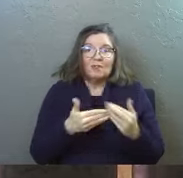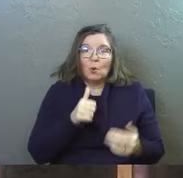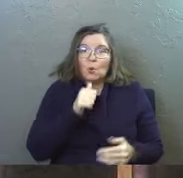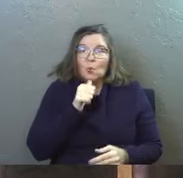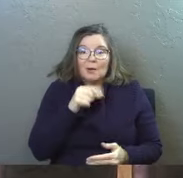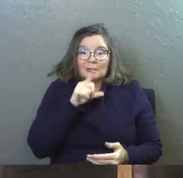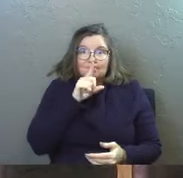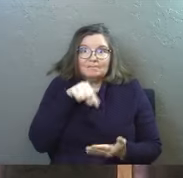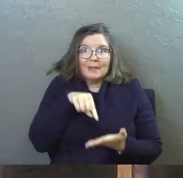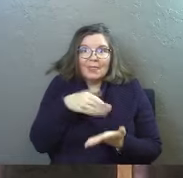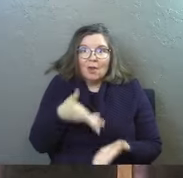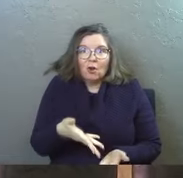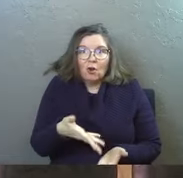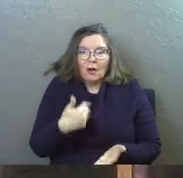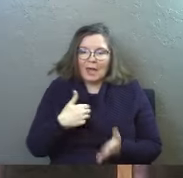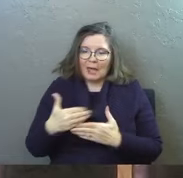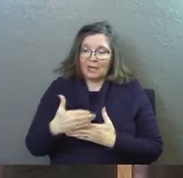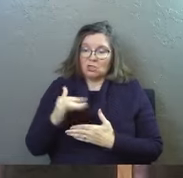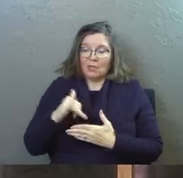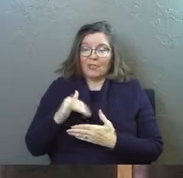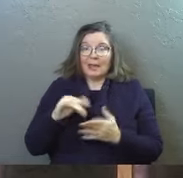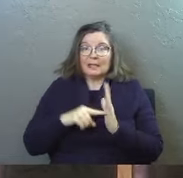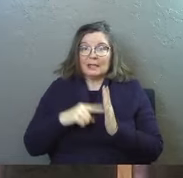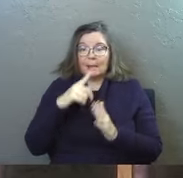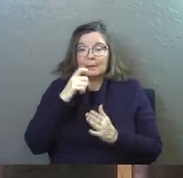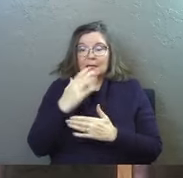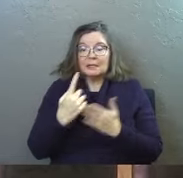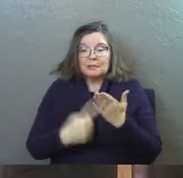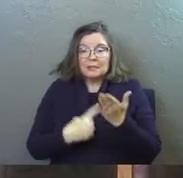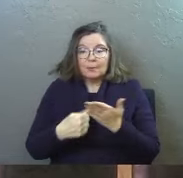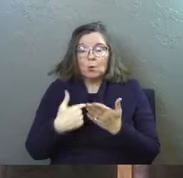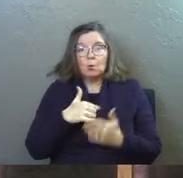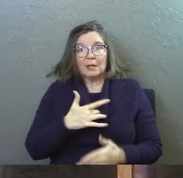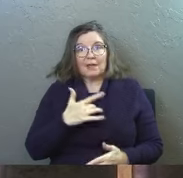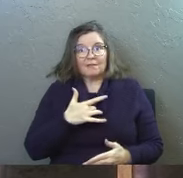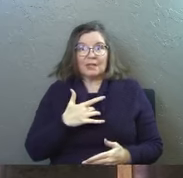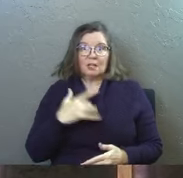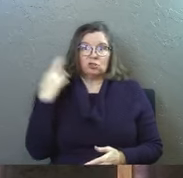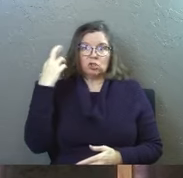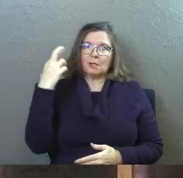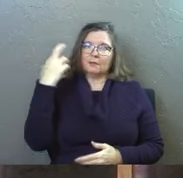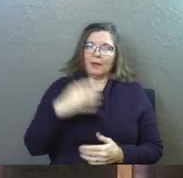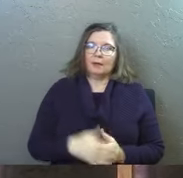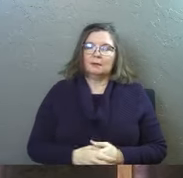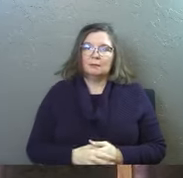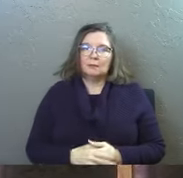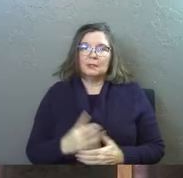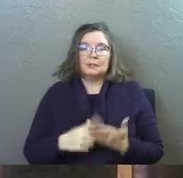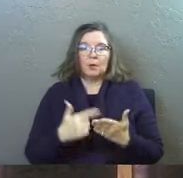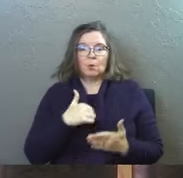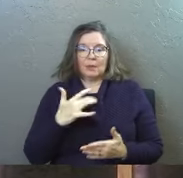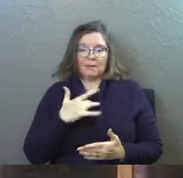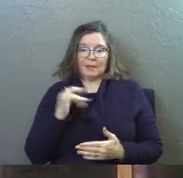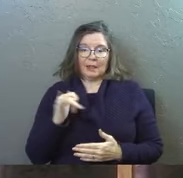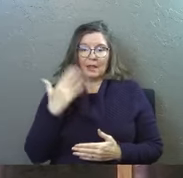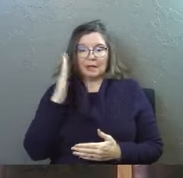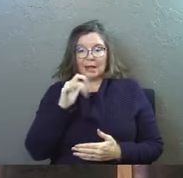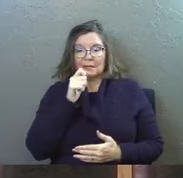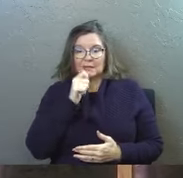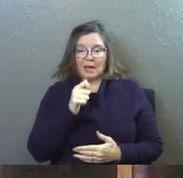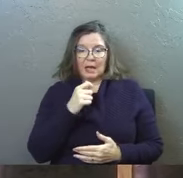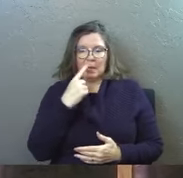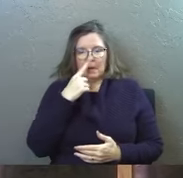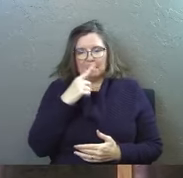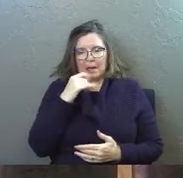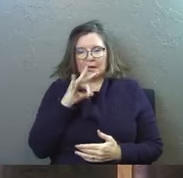though it wasn't in there and I share that little example because sometimes we feel justified sometimes we feel like God's not